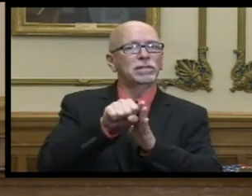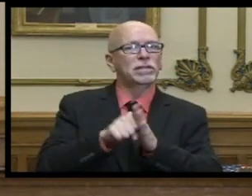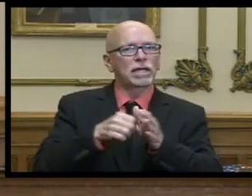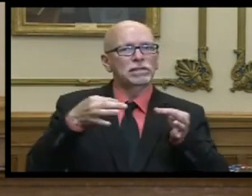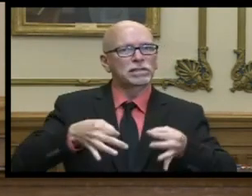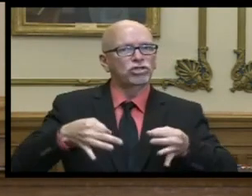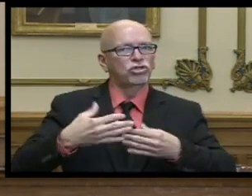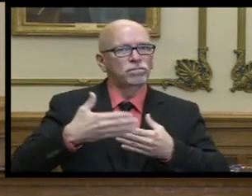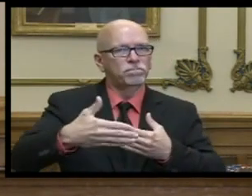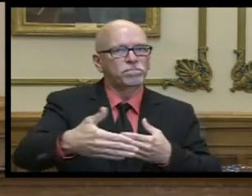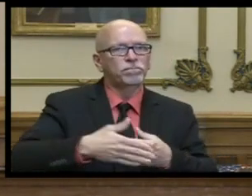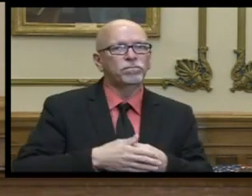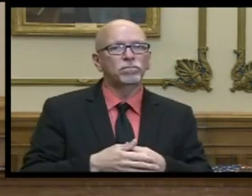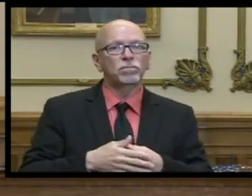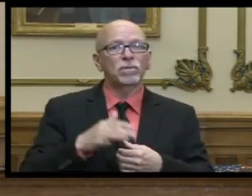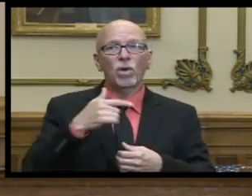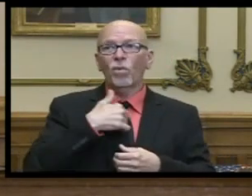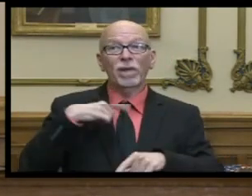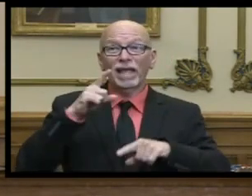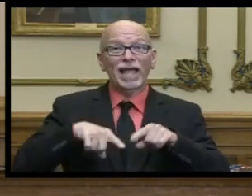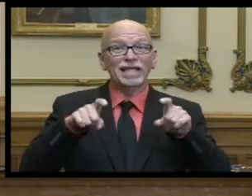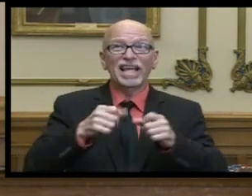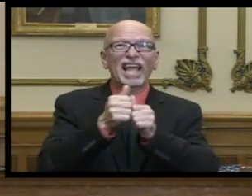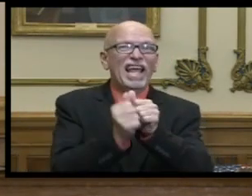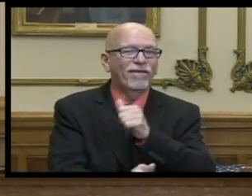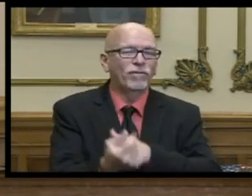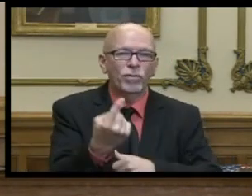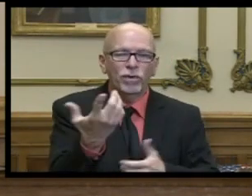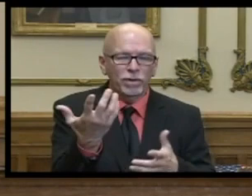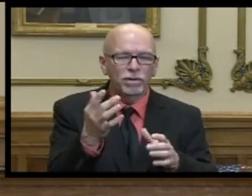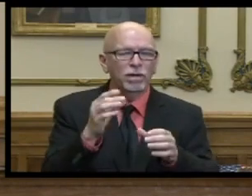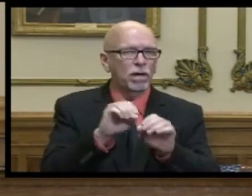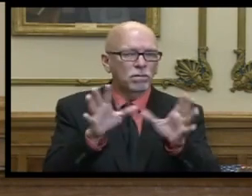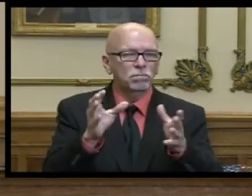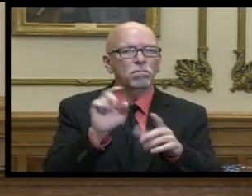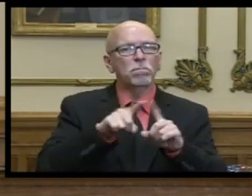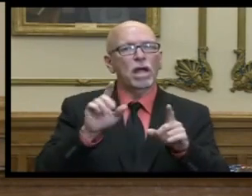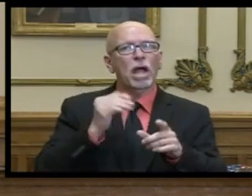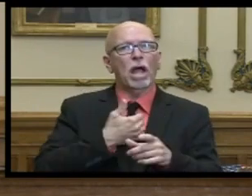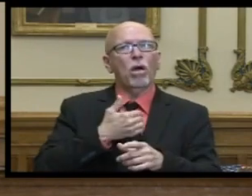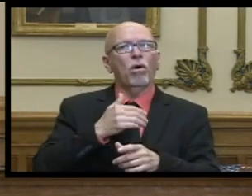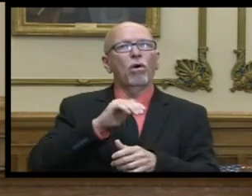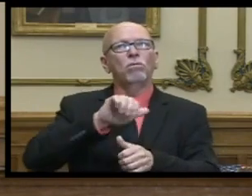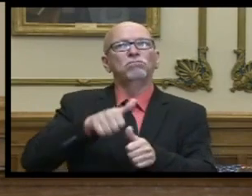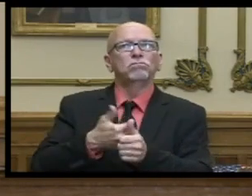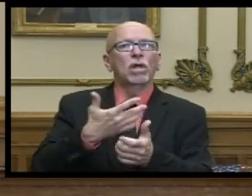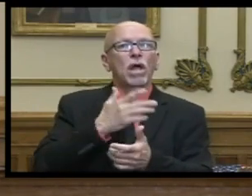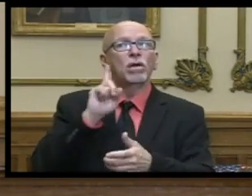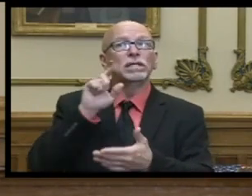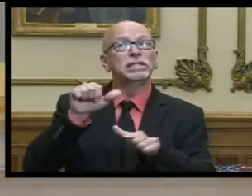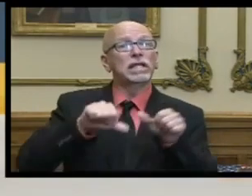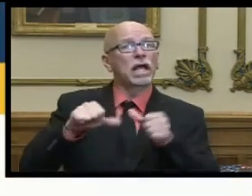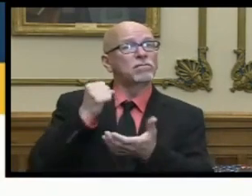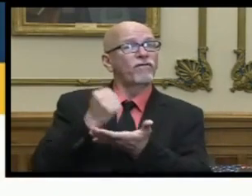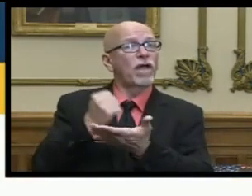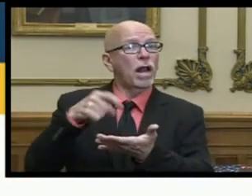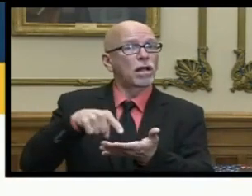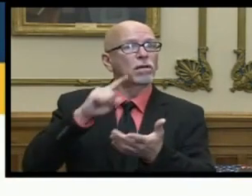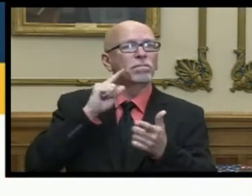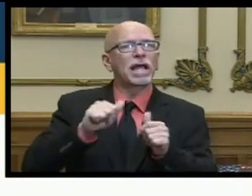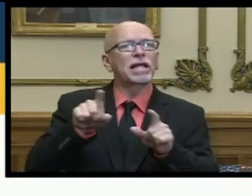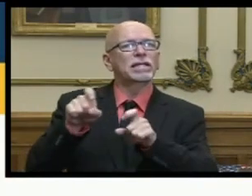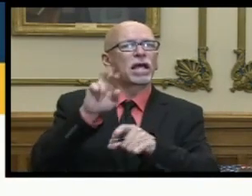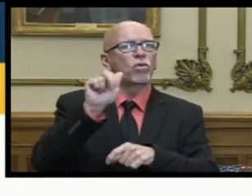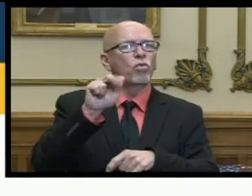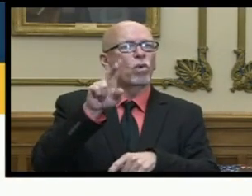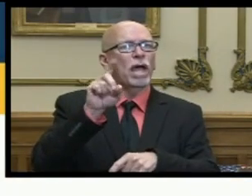when we're unable to test everyone an alternative scientifically valid approach is actually to test a random